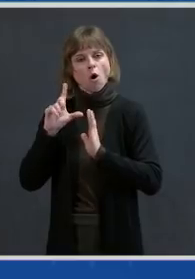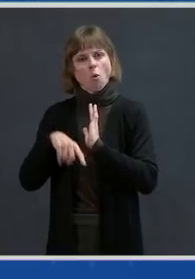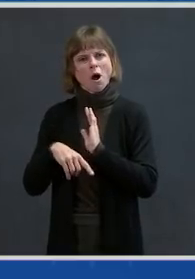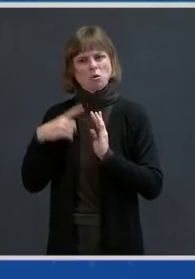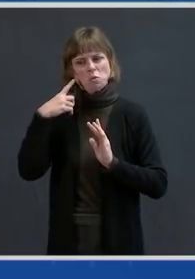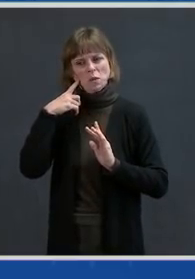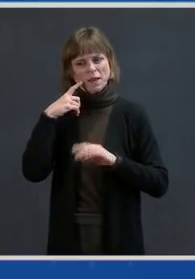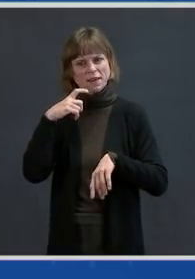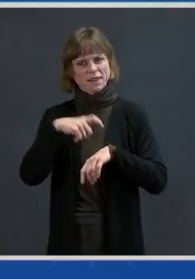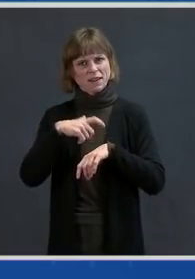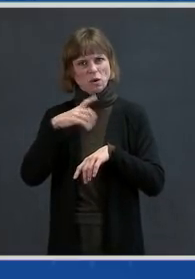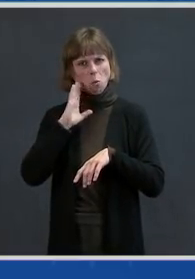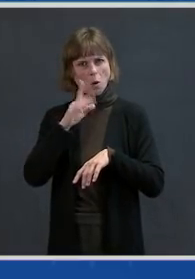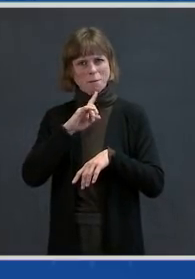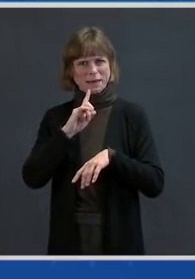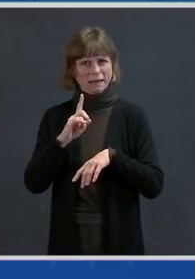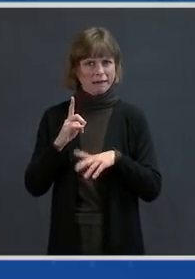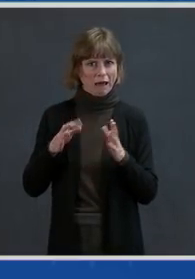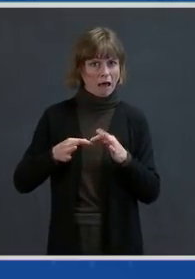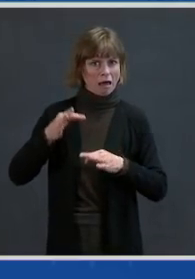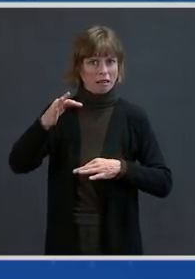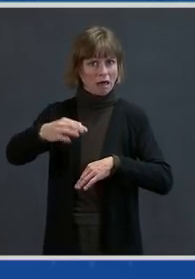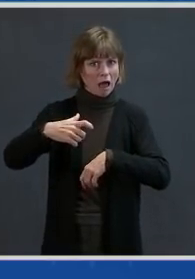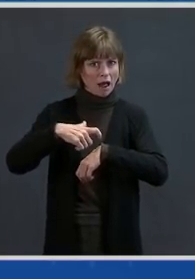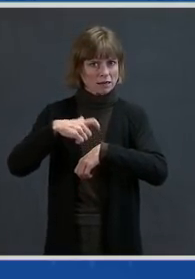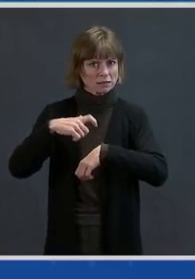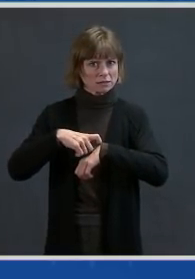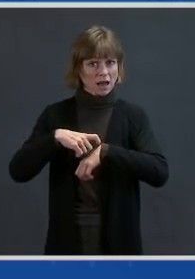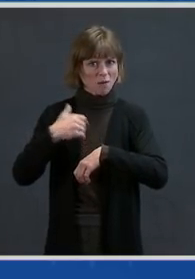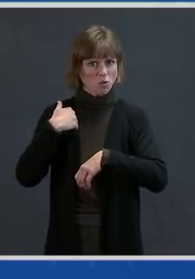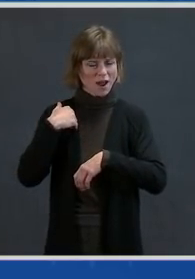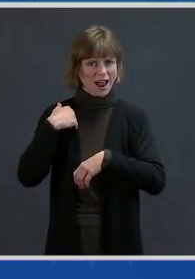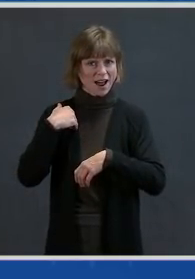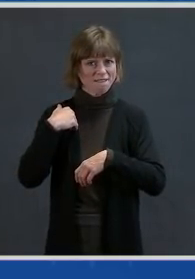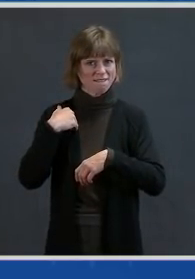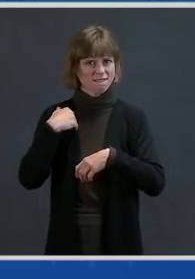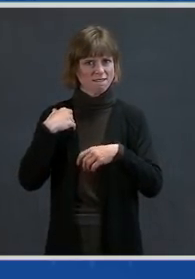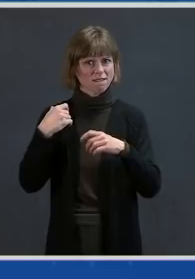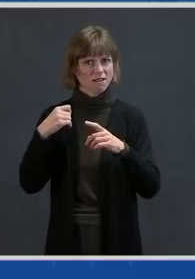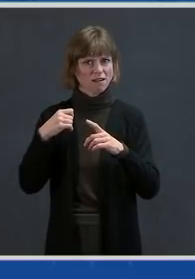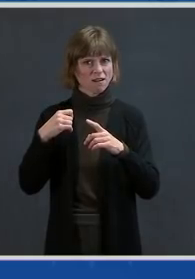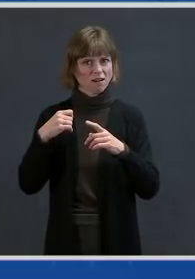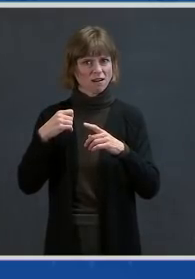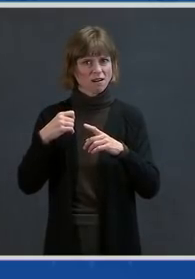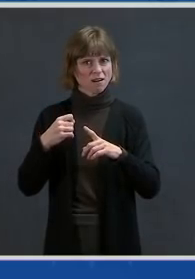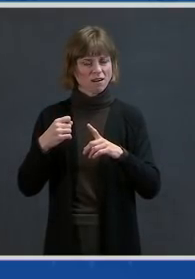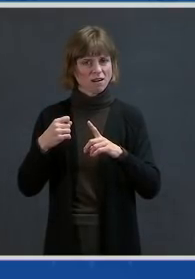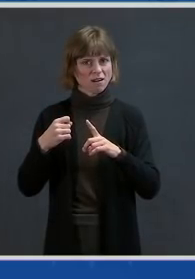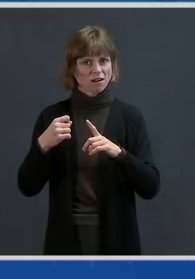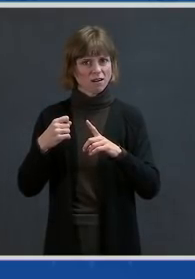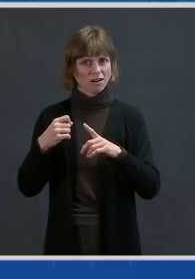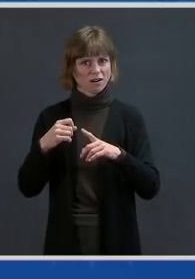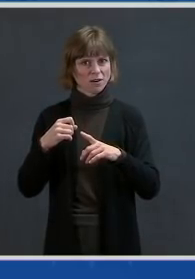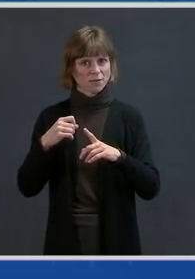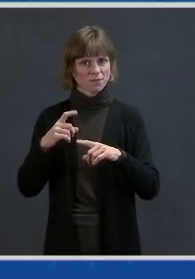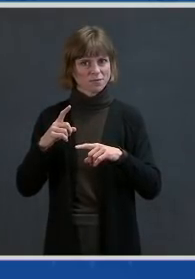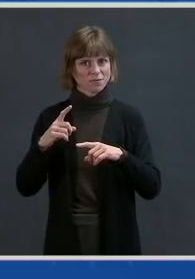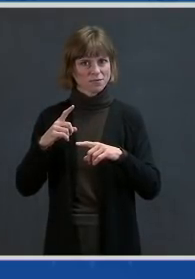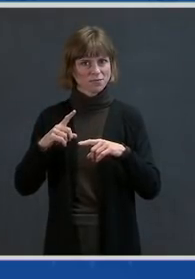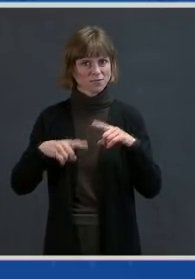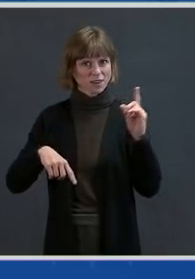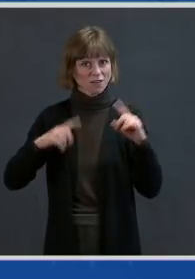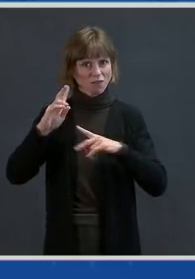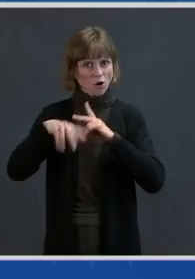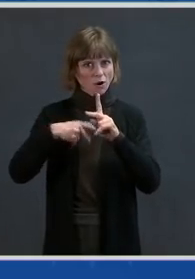a variant specific shot as something that could, you know, slow up the process of being able to fully